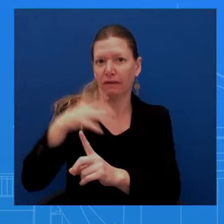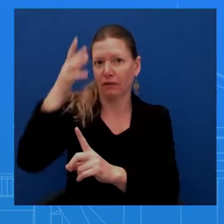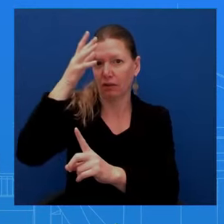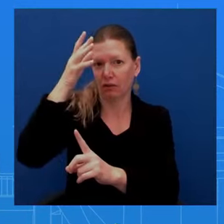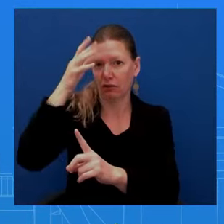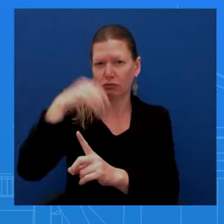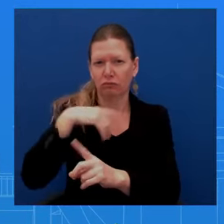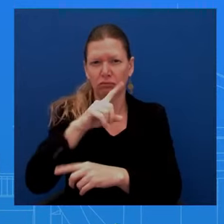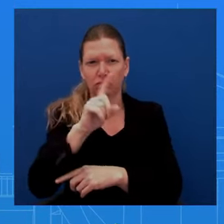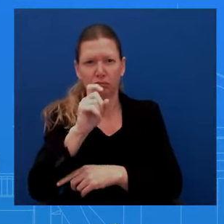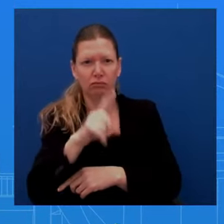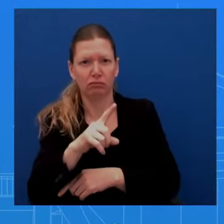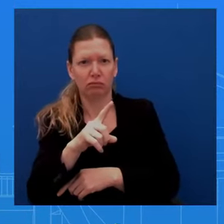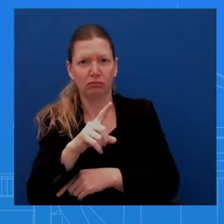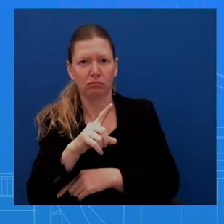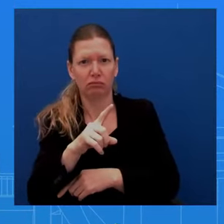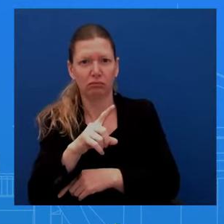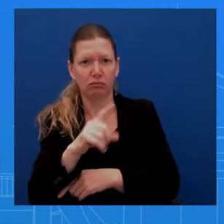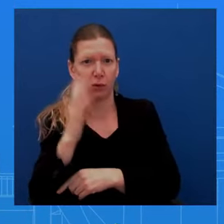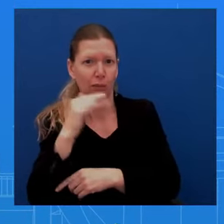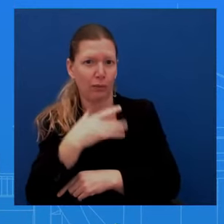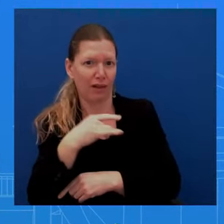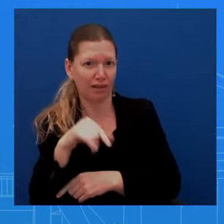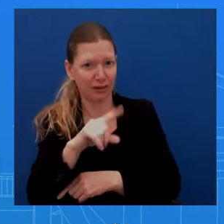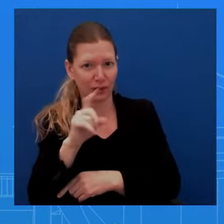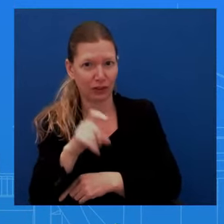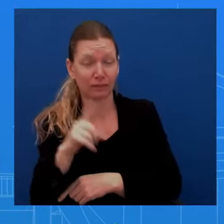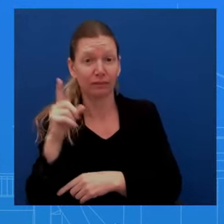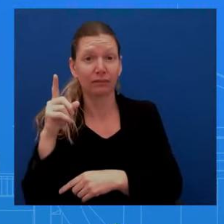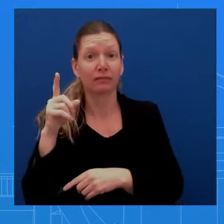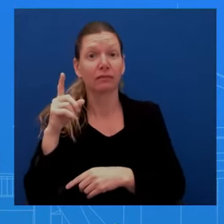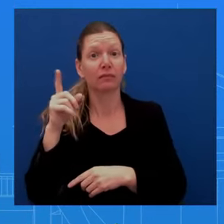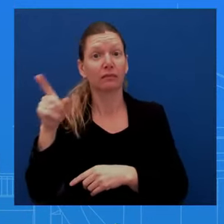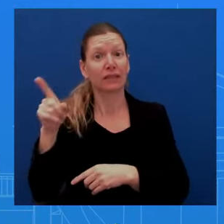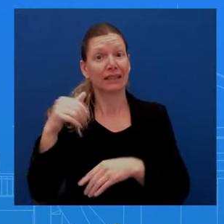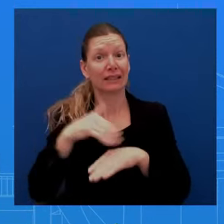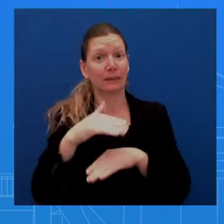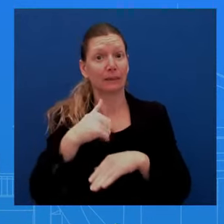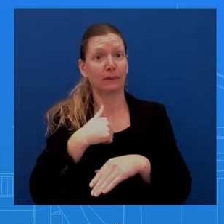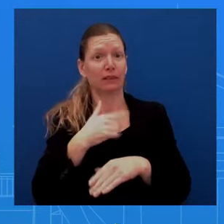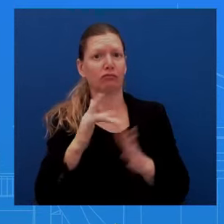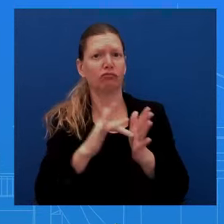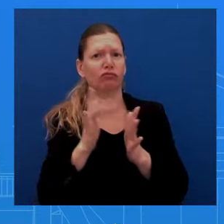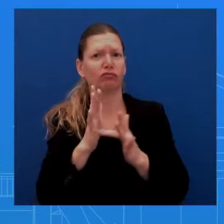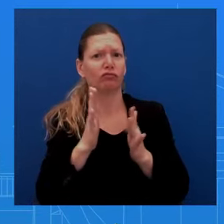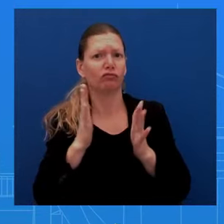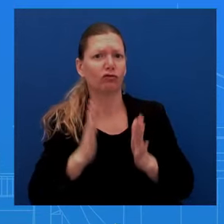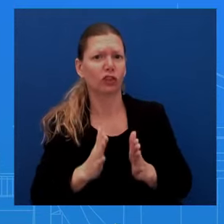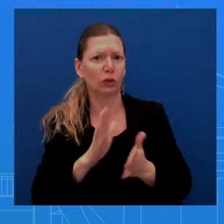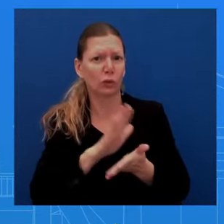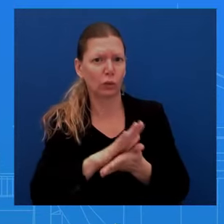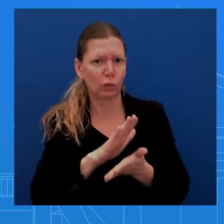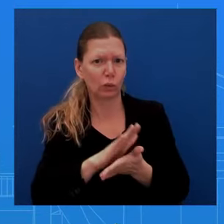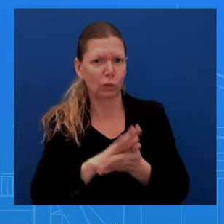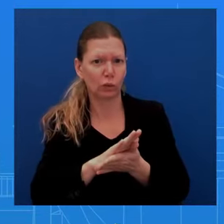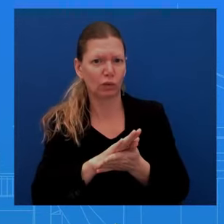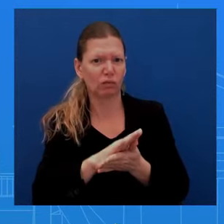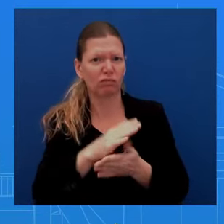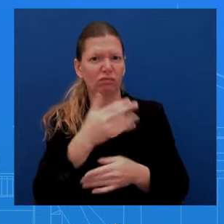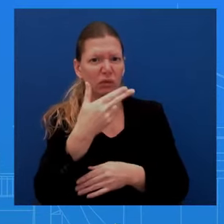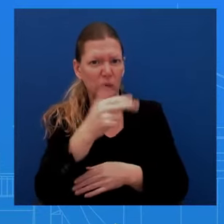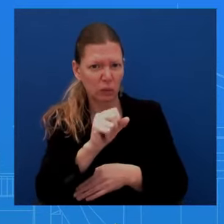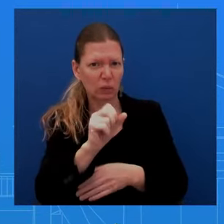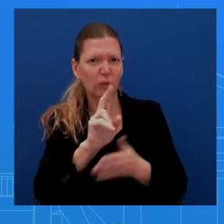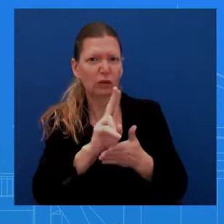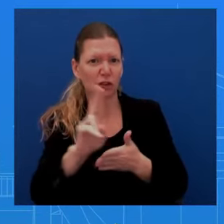here in high school and university. Uh, so then going back to Pakistan, I met many religious fanatics over there who had